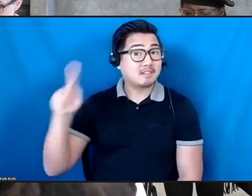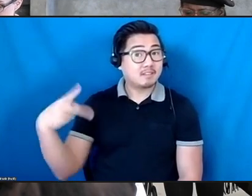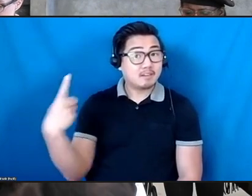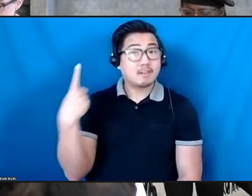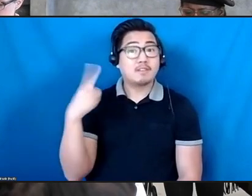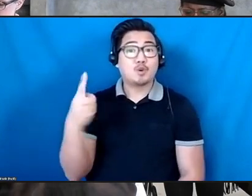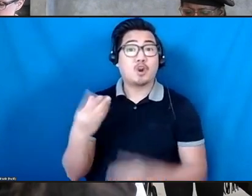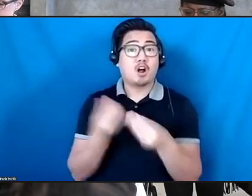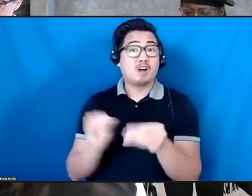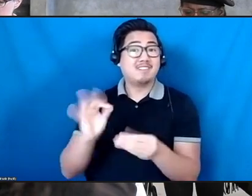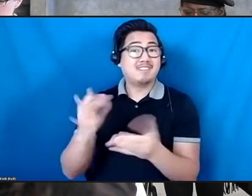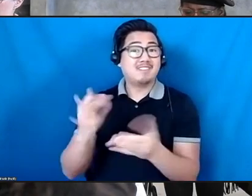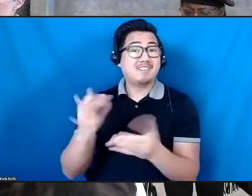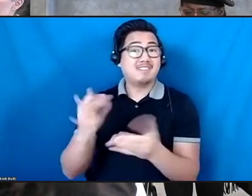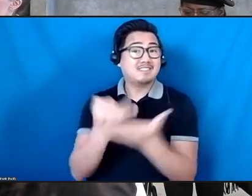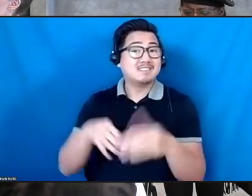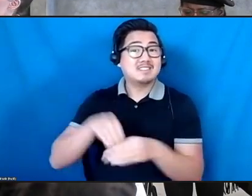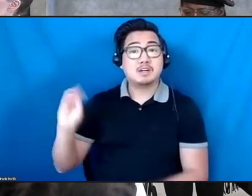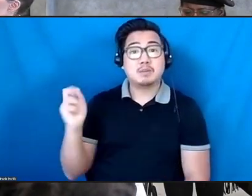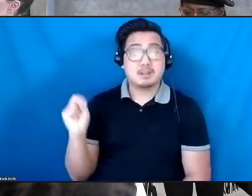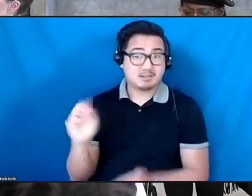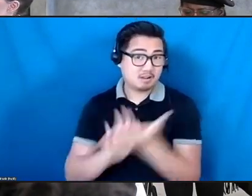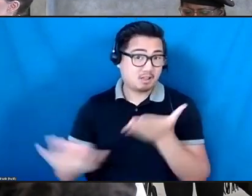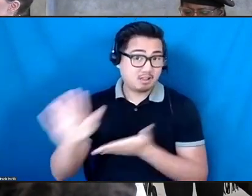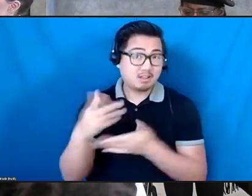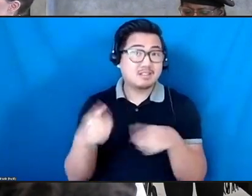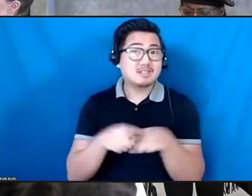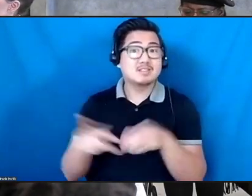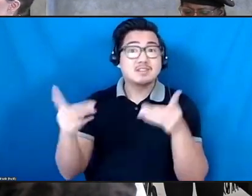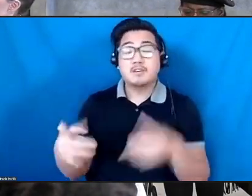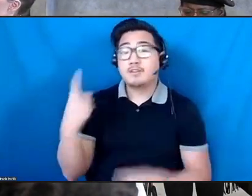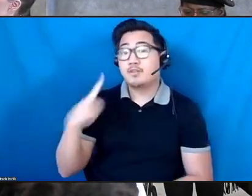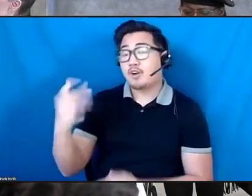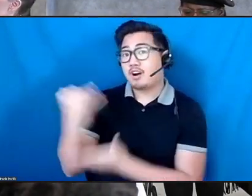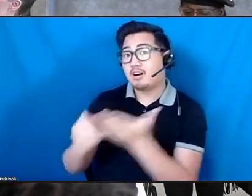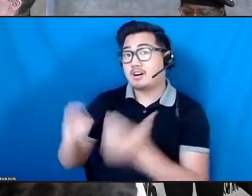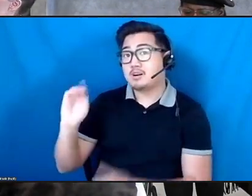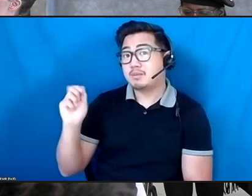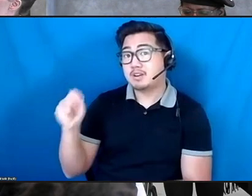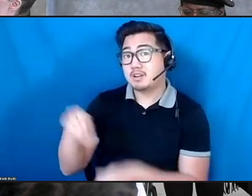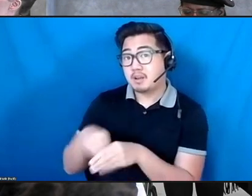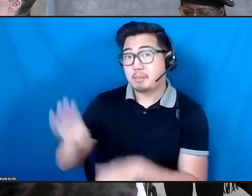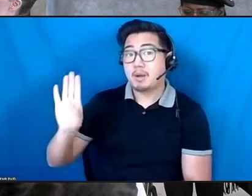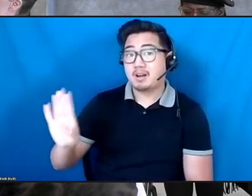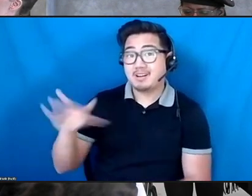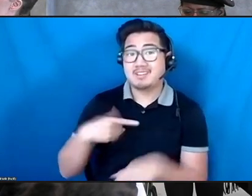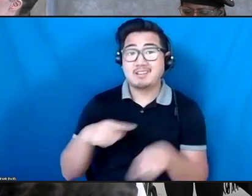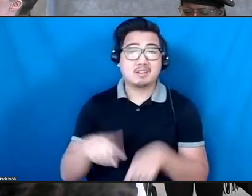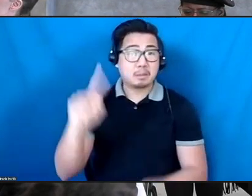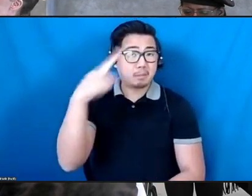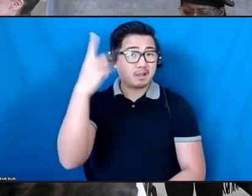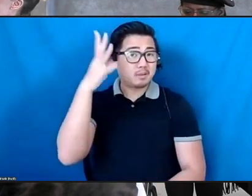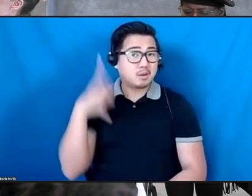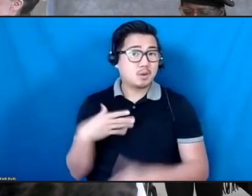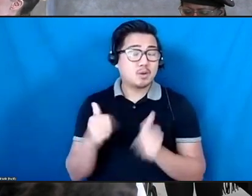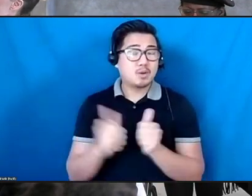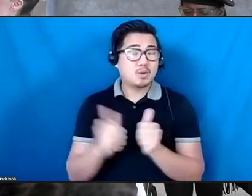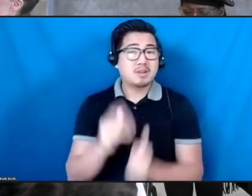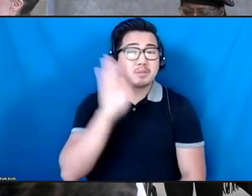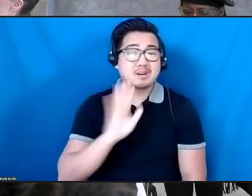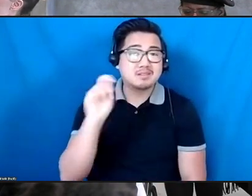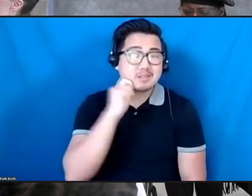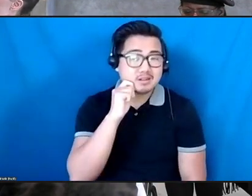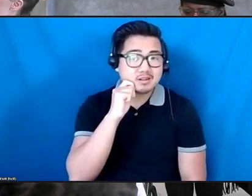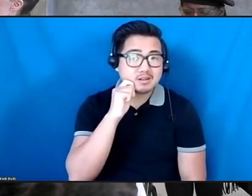Emerson College and the Executive Director at Arts Emerson in Boston. I am a black man with brown skin, with